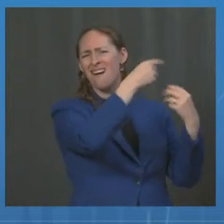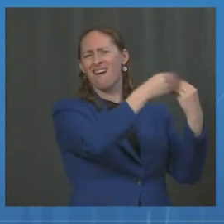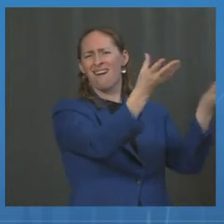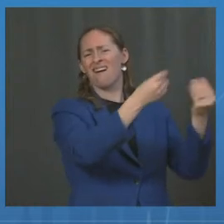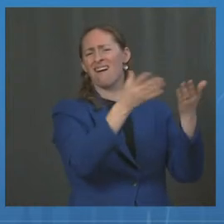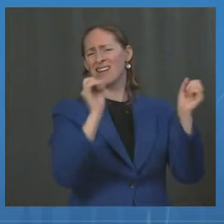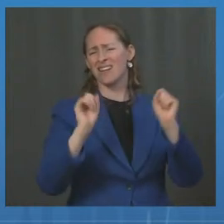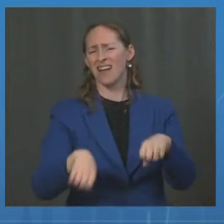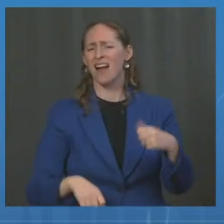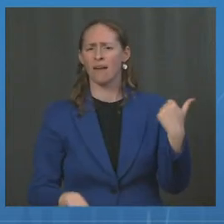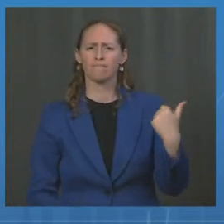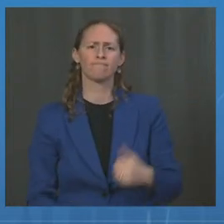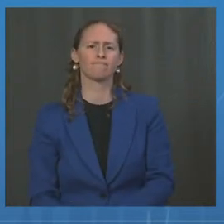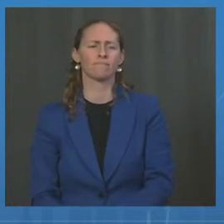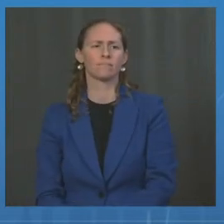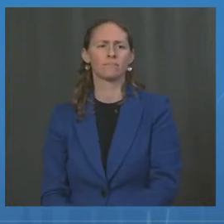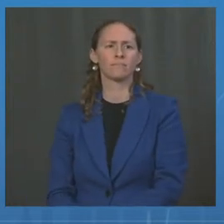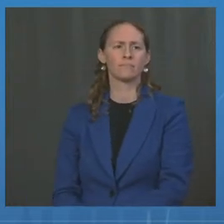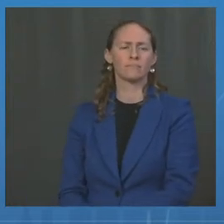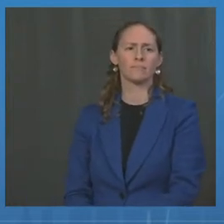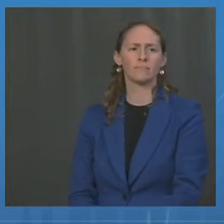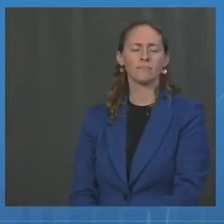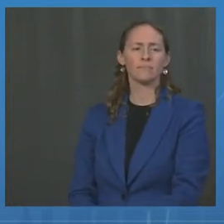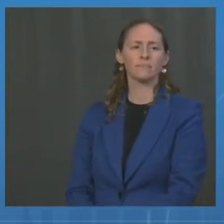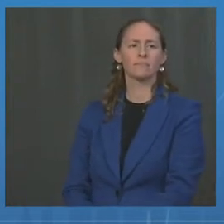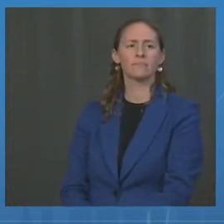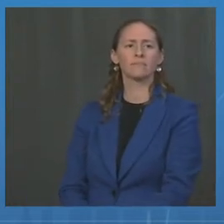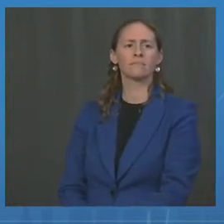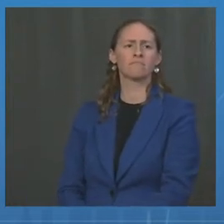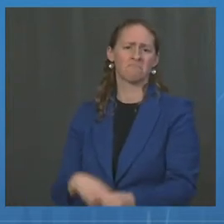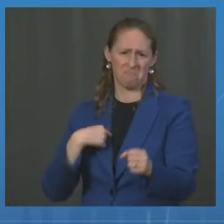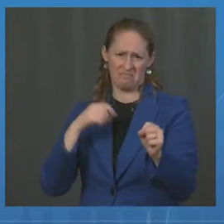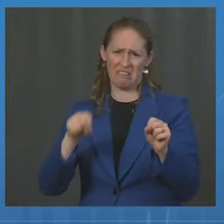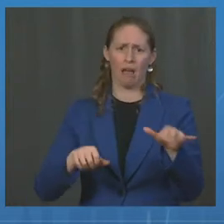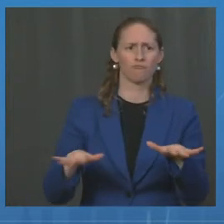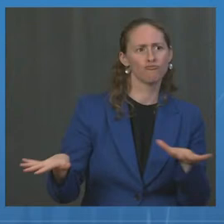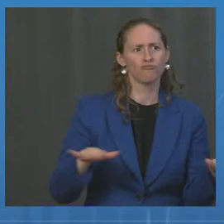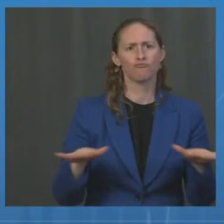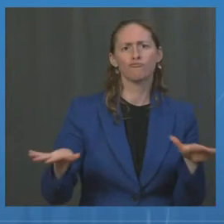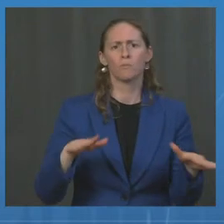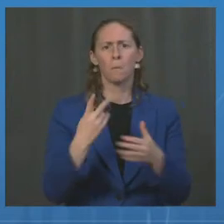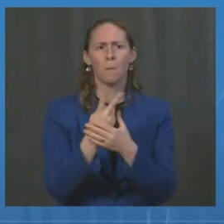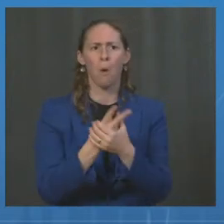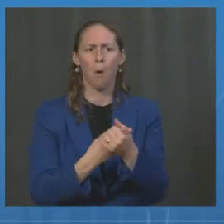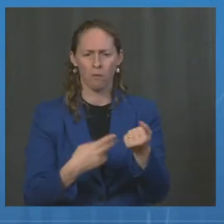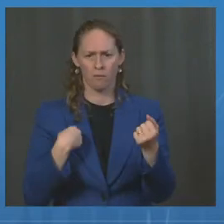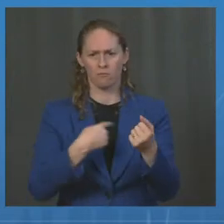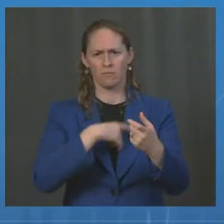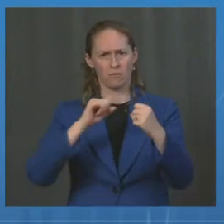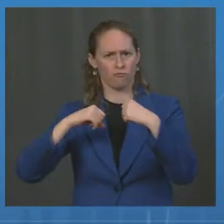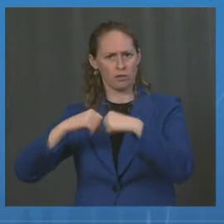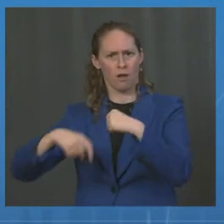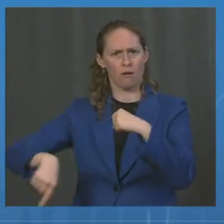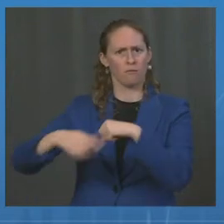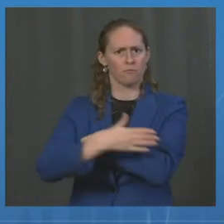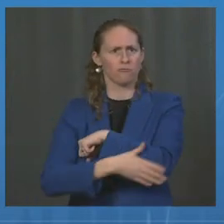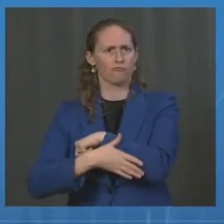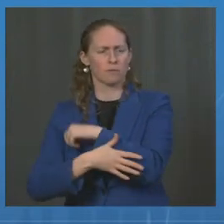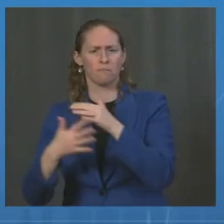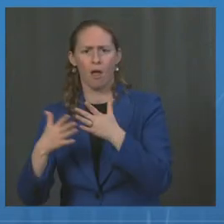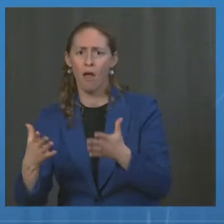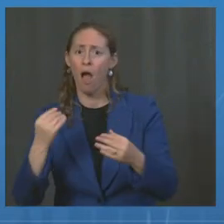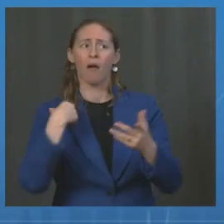that captures it well. I think we can do both. We can protect the American people and contribute to the world